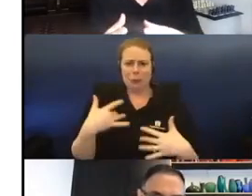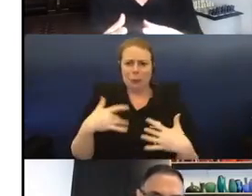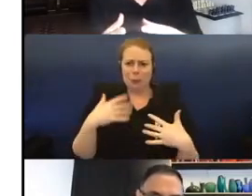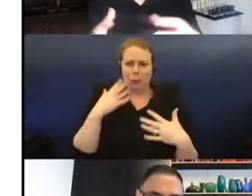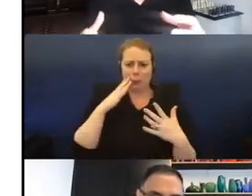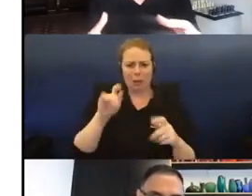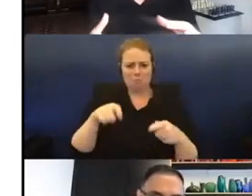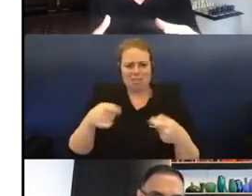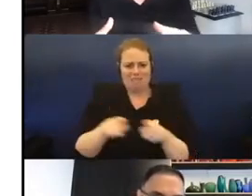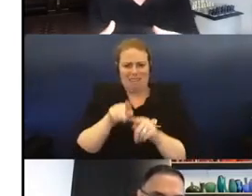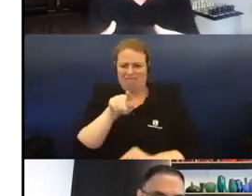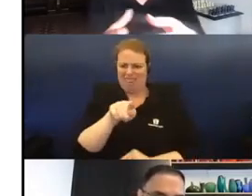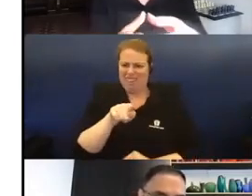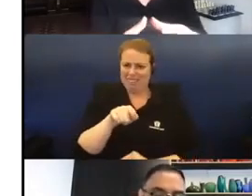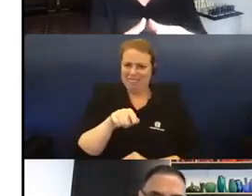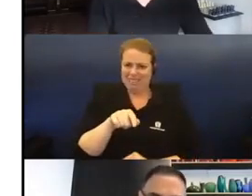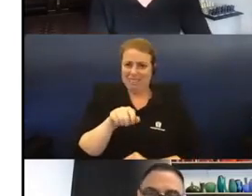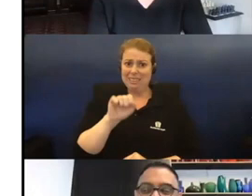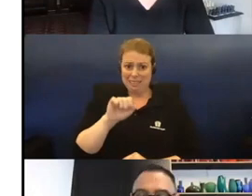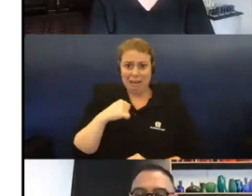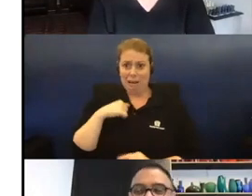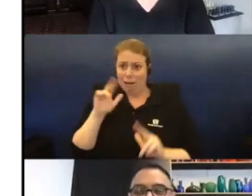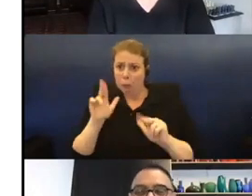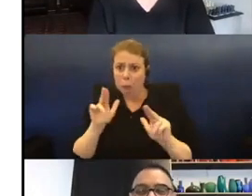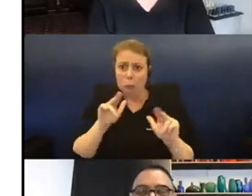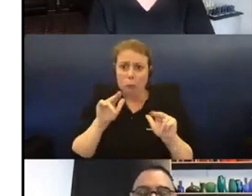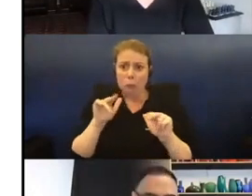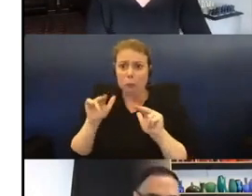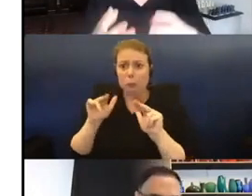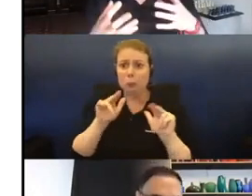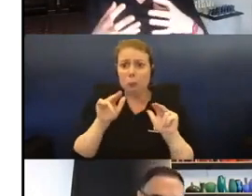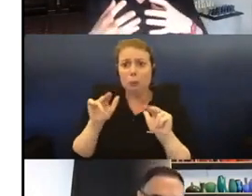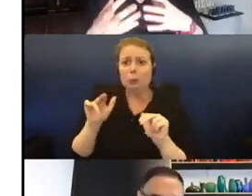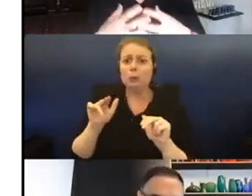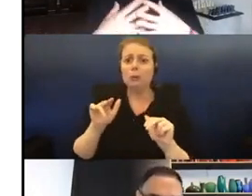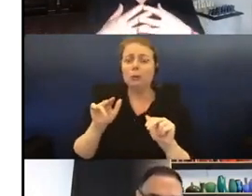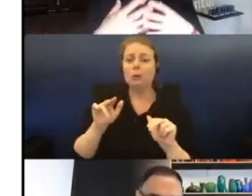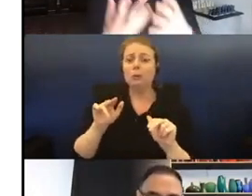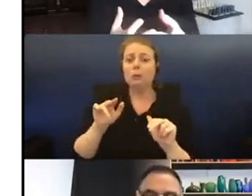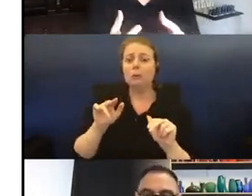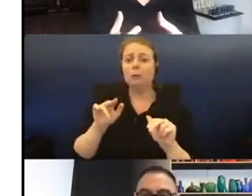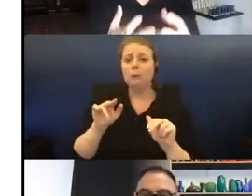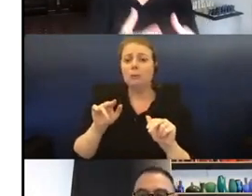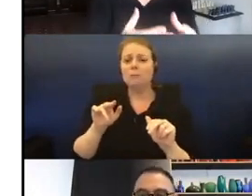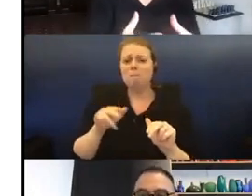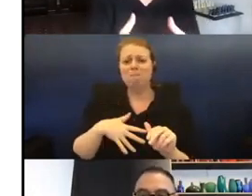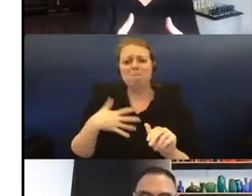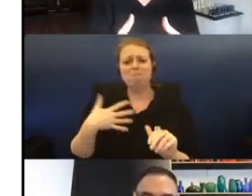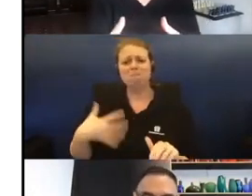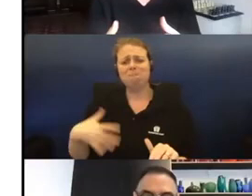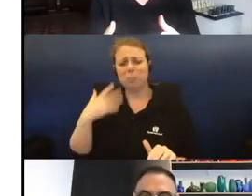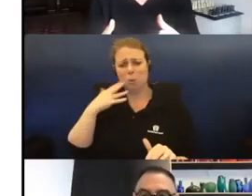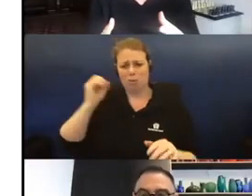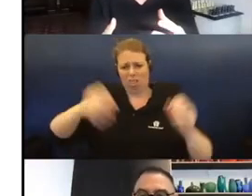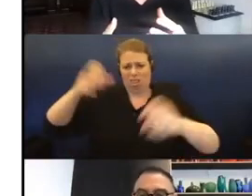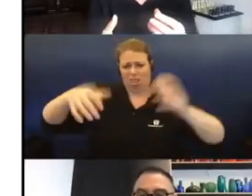them like that, even though I take great care, looking after them. I, it still really hurts me to put them like this,